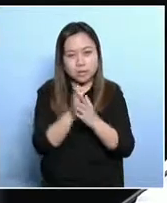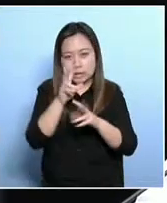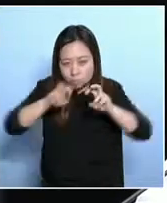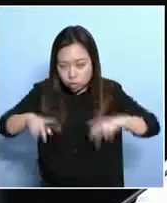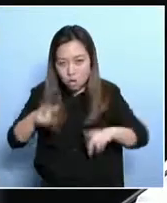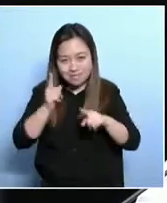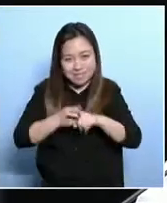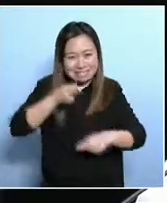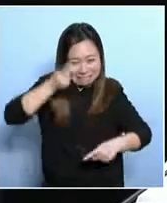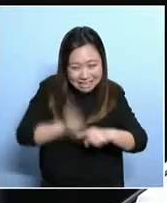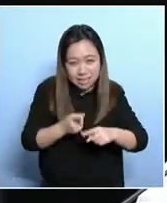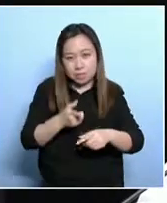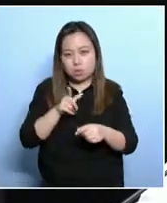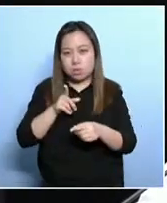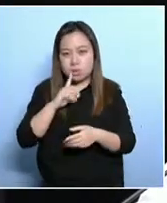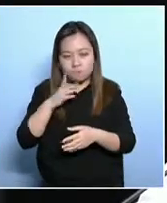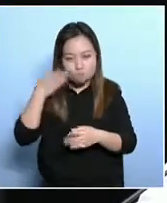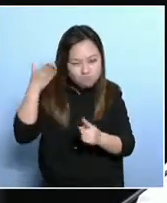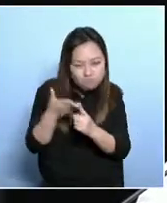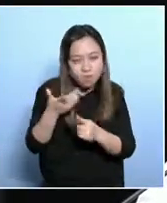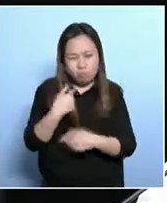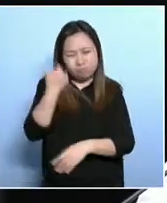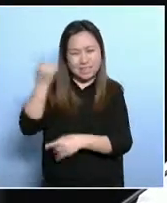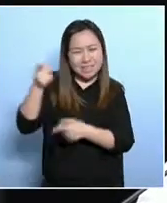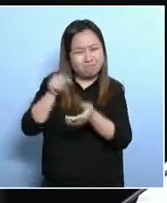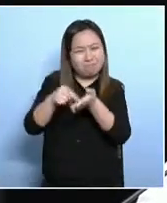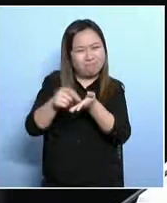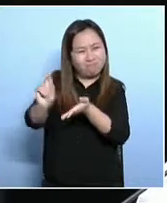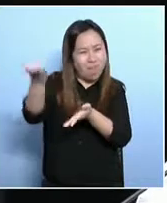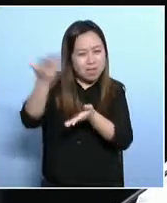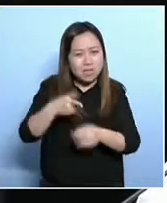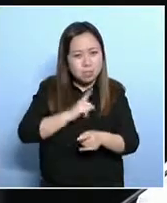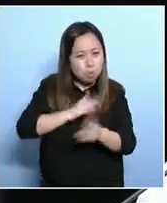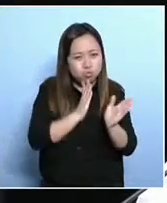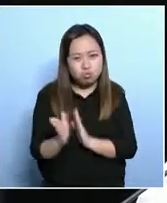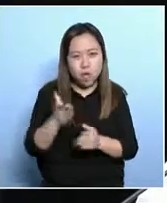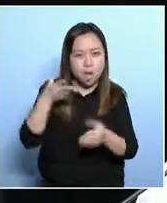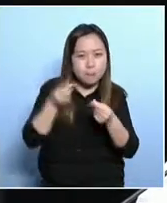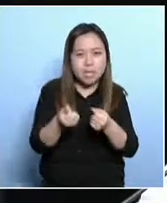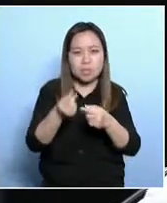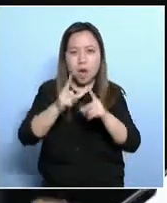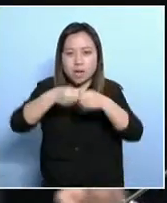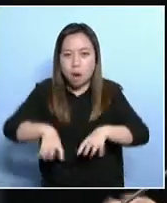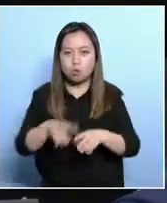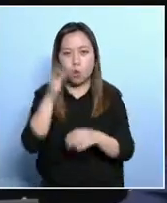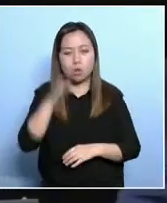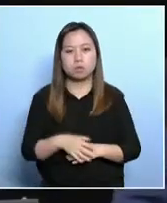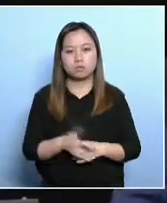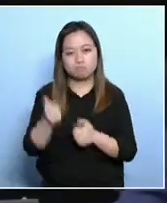surveys or basic deficiency indicators,